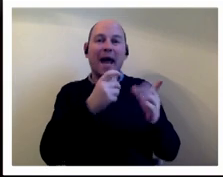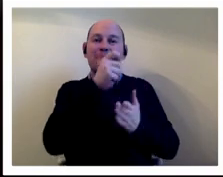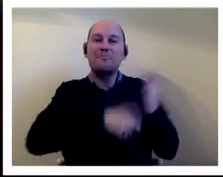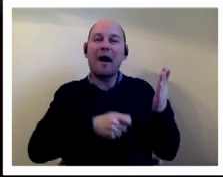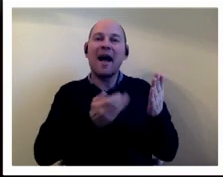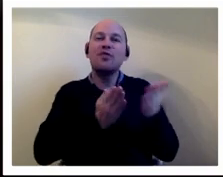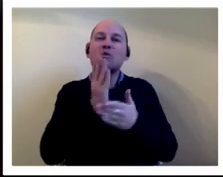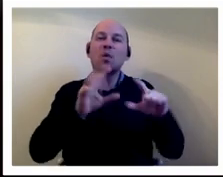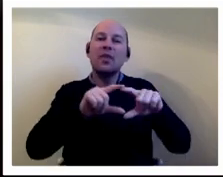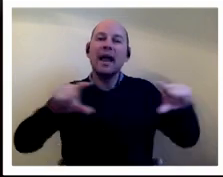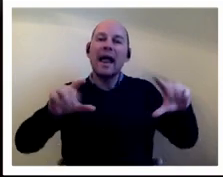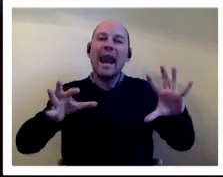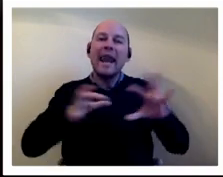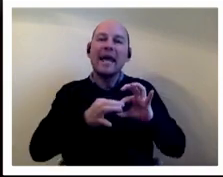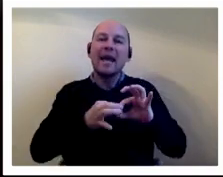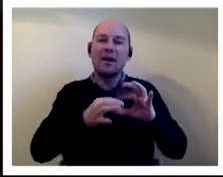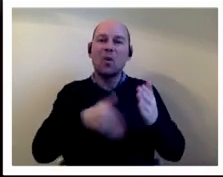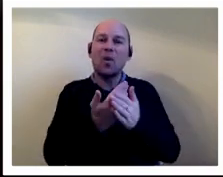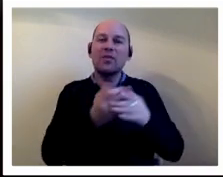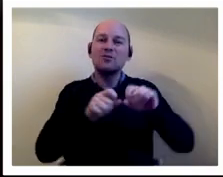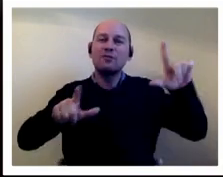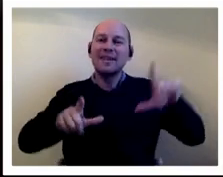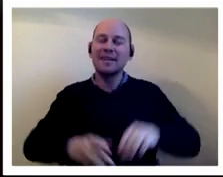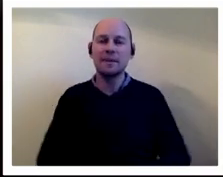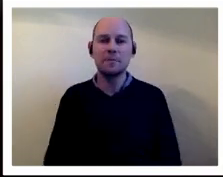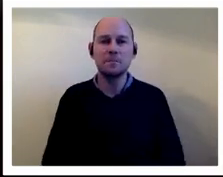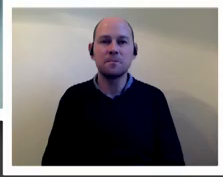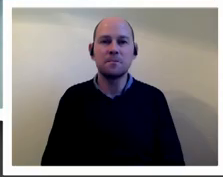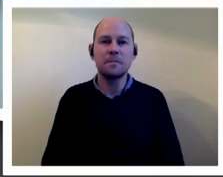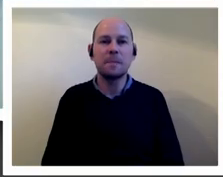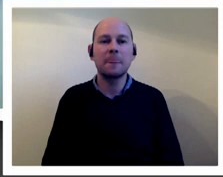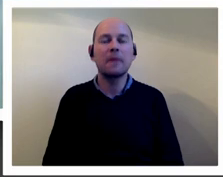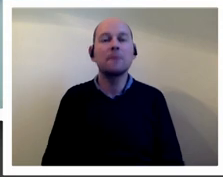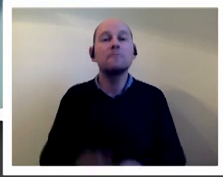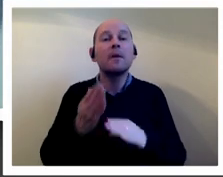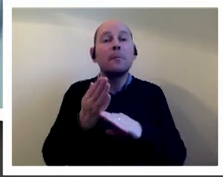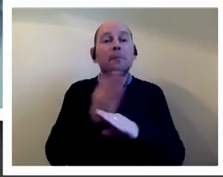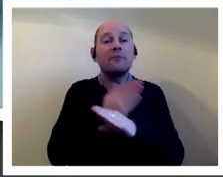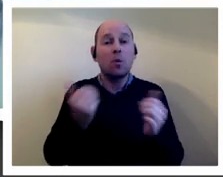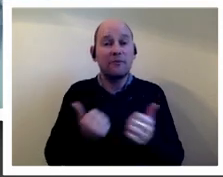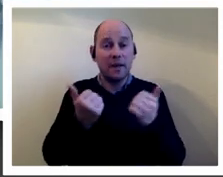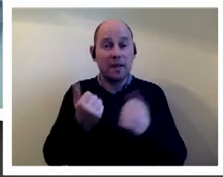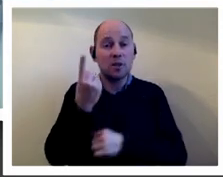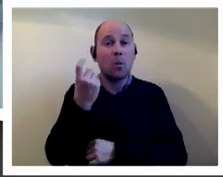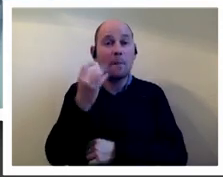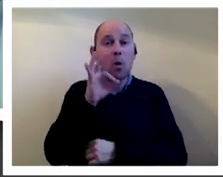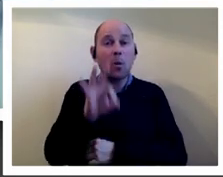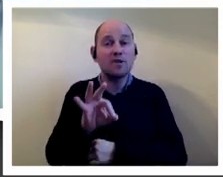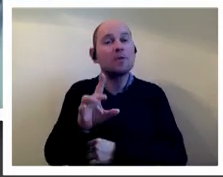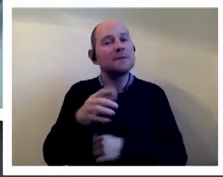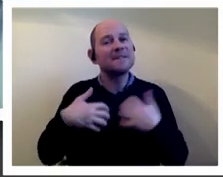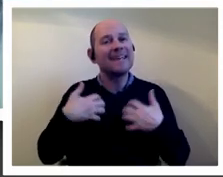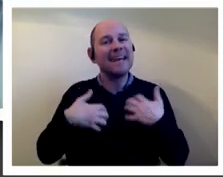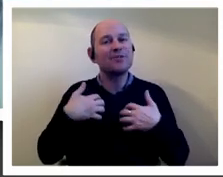links on the screen there and paul before we um before we wrap up we've got one more question which i think might be an interesting way